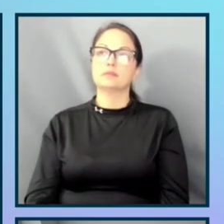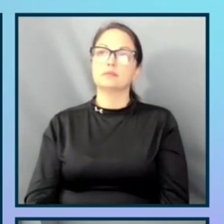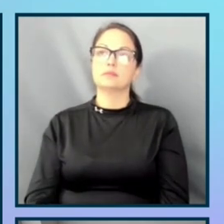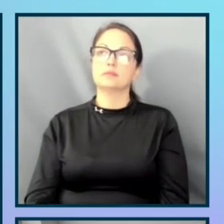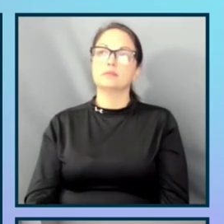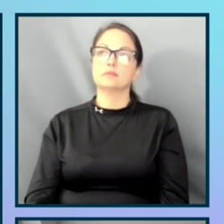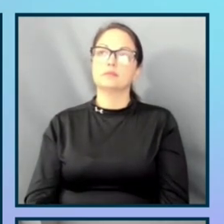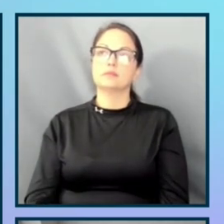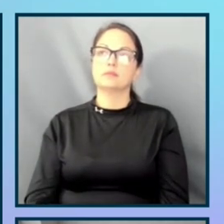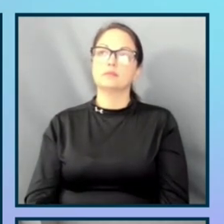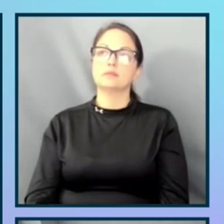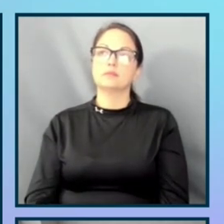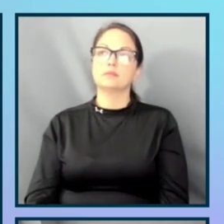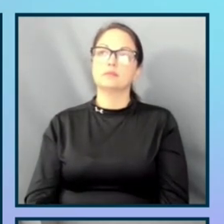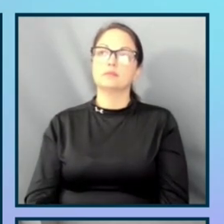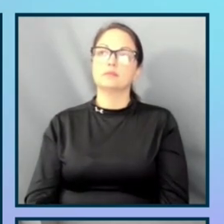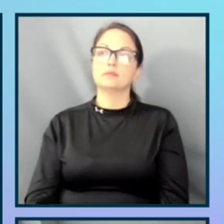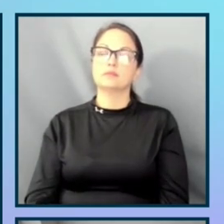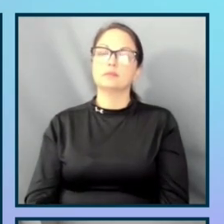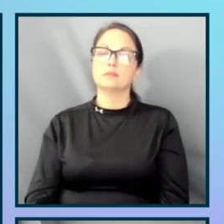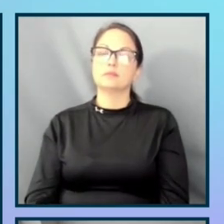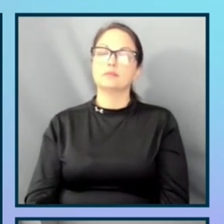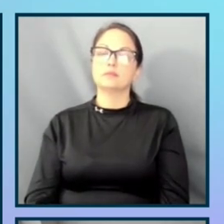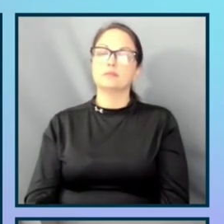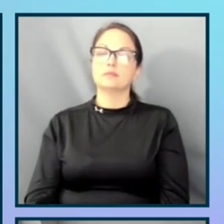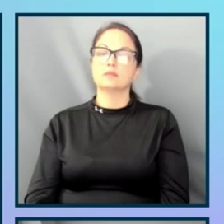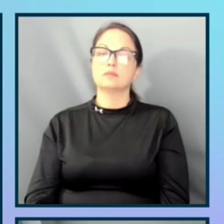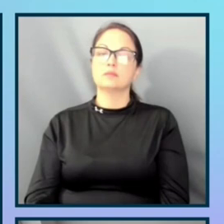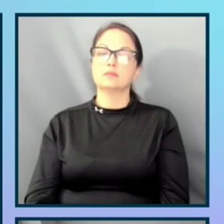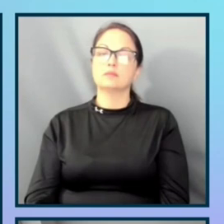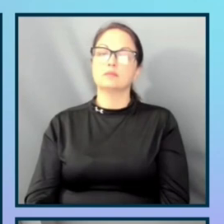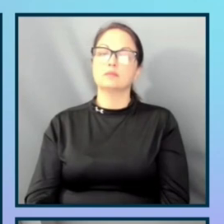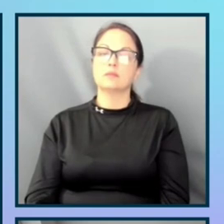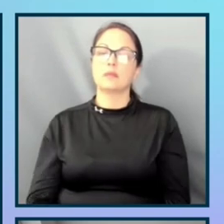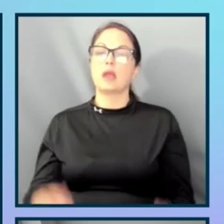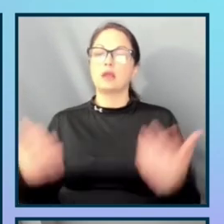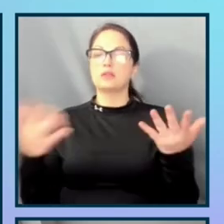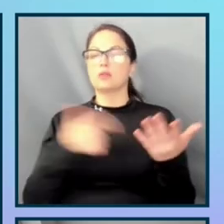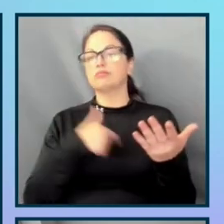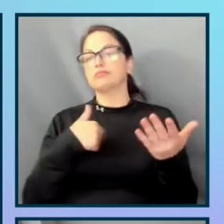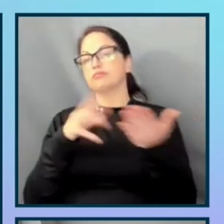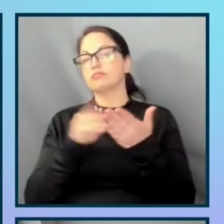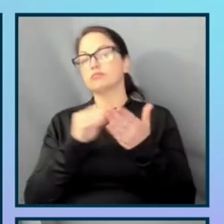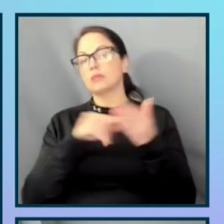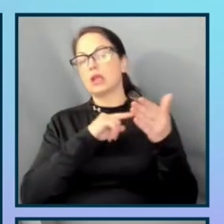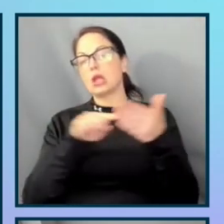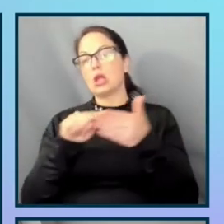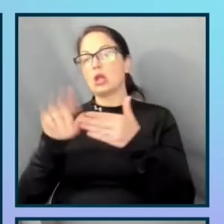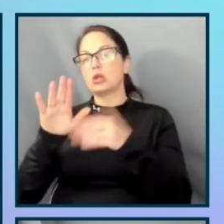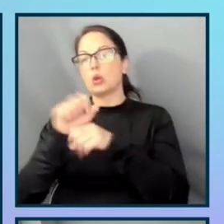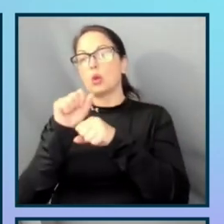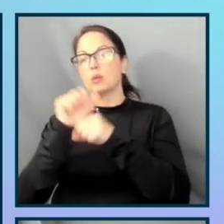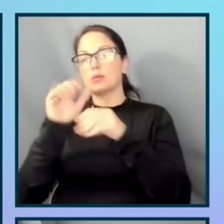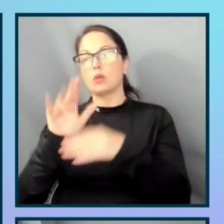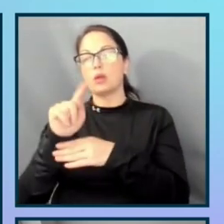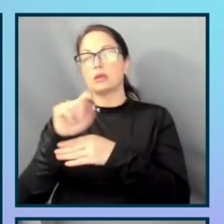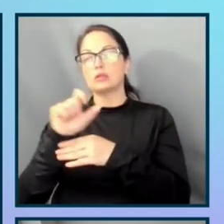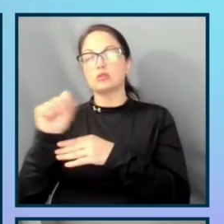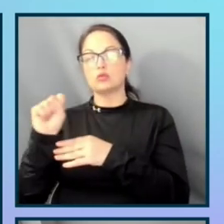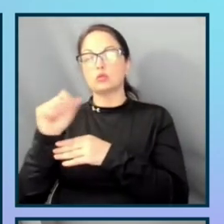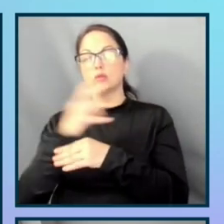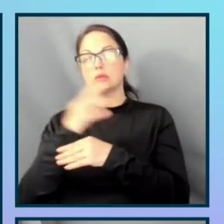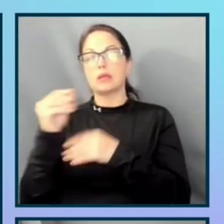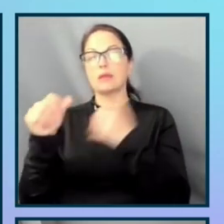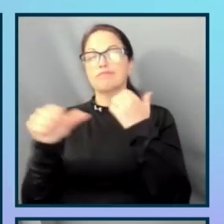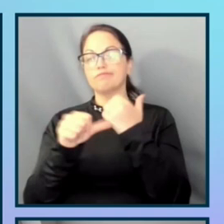To sum it all up, our takeaways are firstly, audit your employee tools and advocate for using enterprise tools